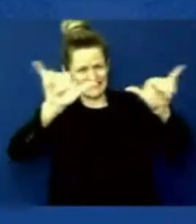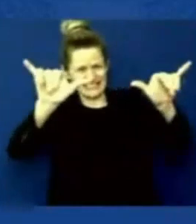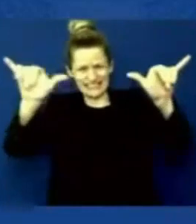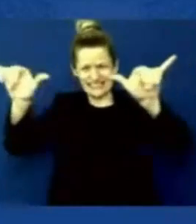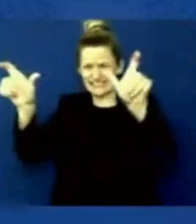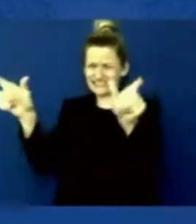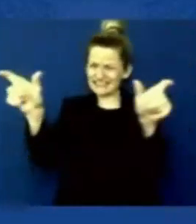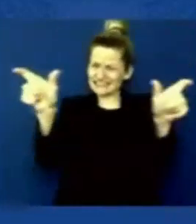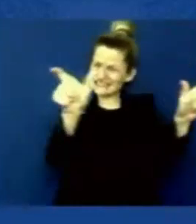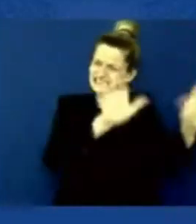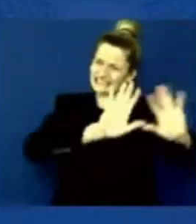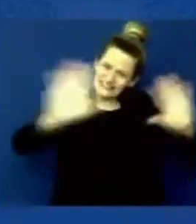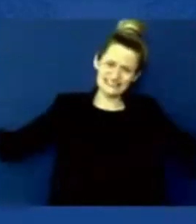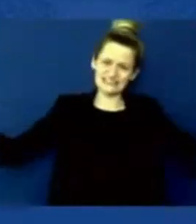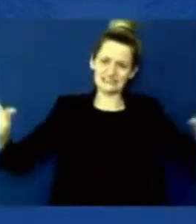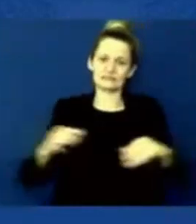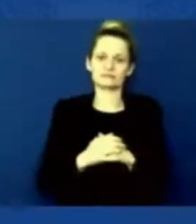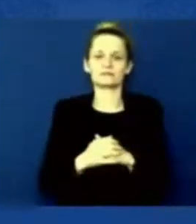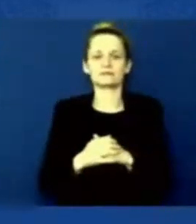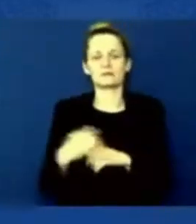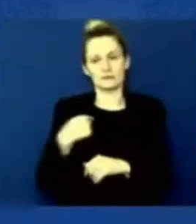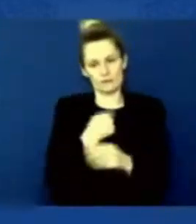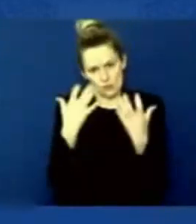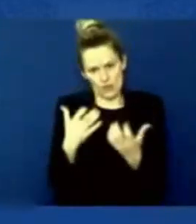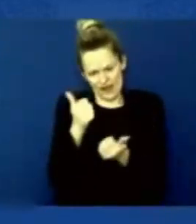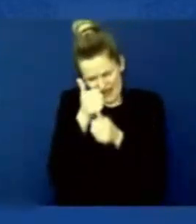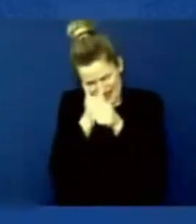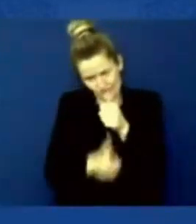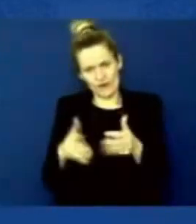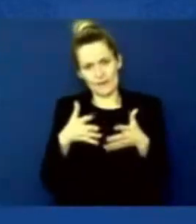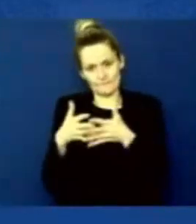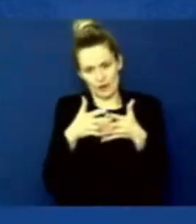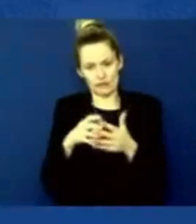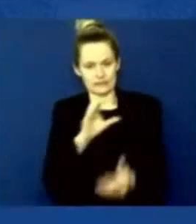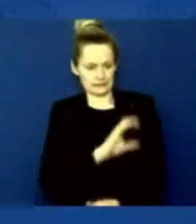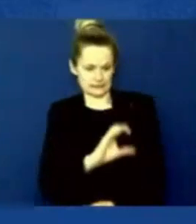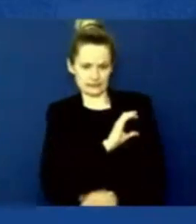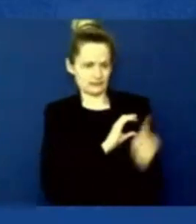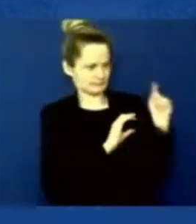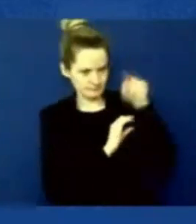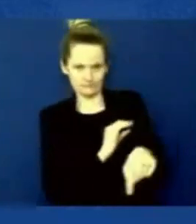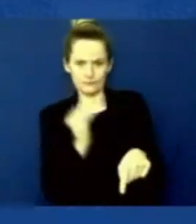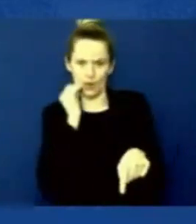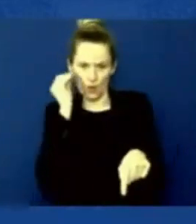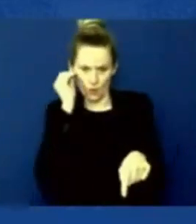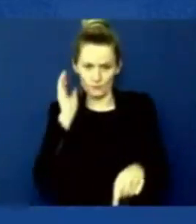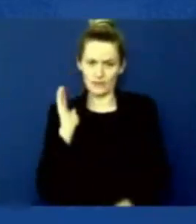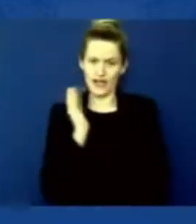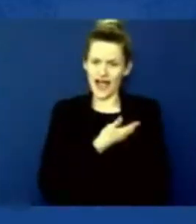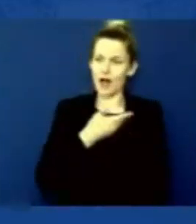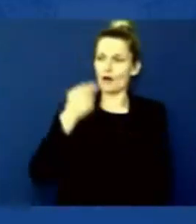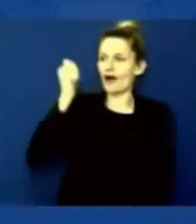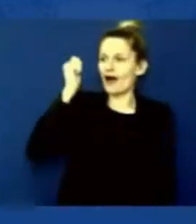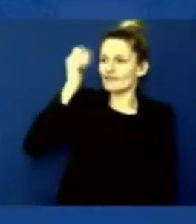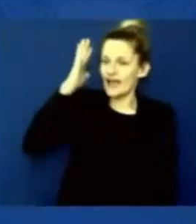American citizen home and to evacuate our Afghan allies is unwavering. We continue to see not only enormous the